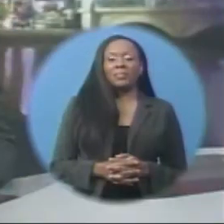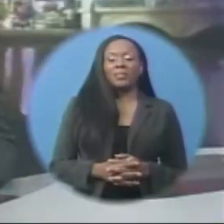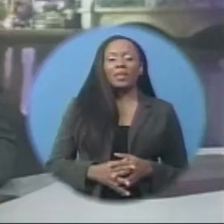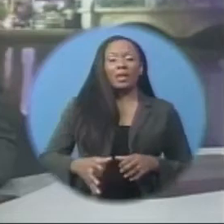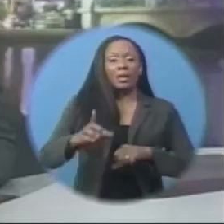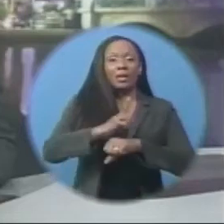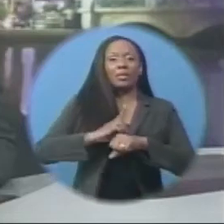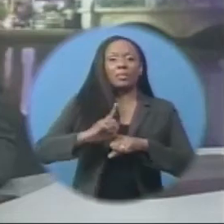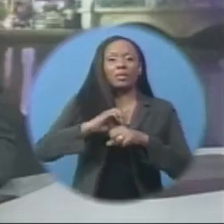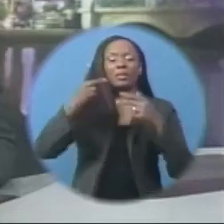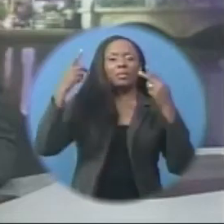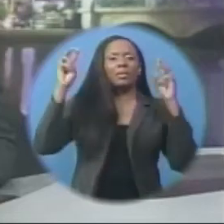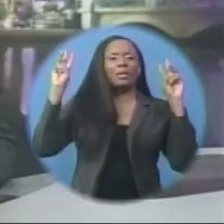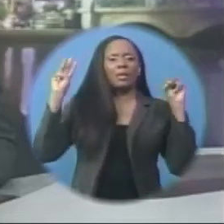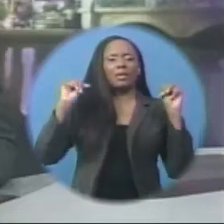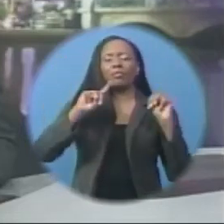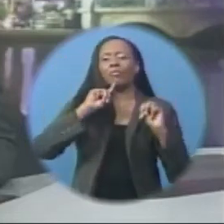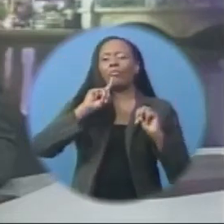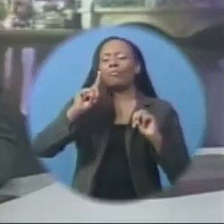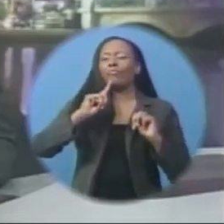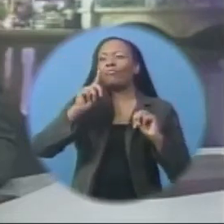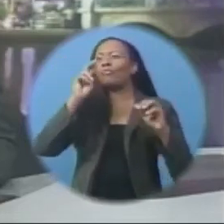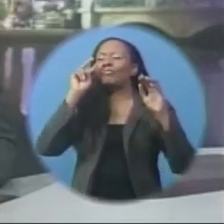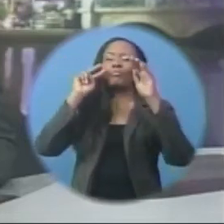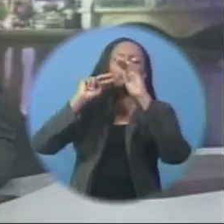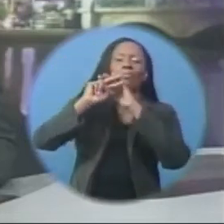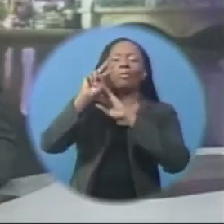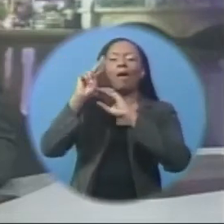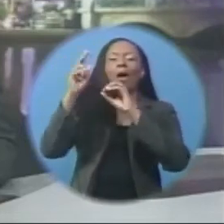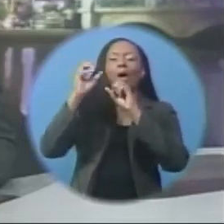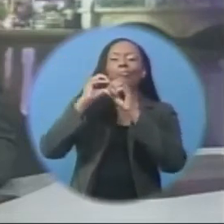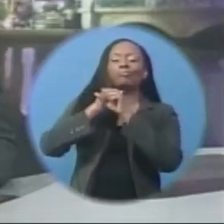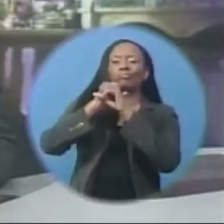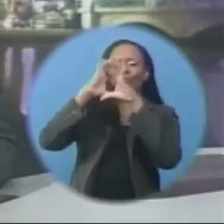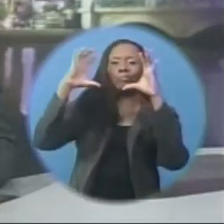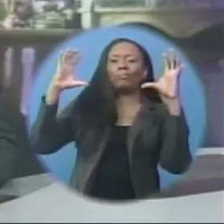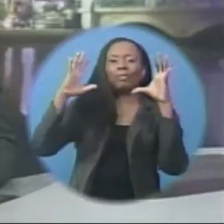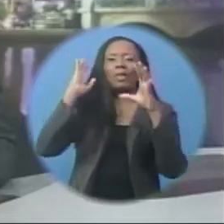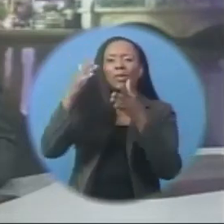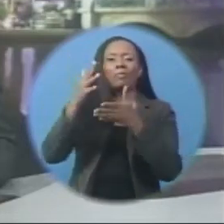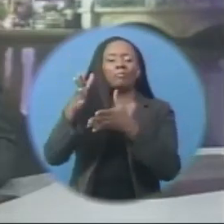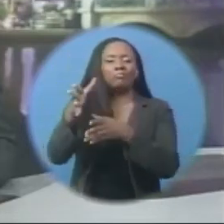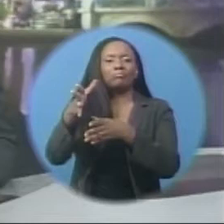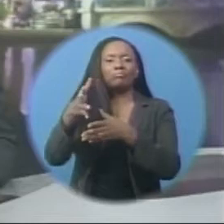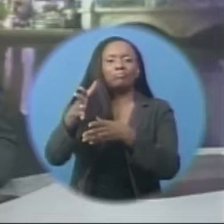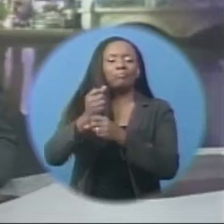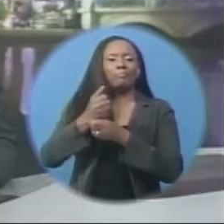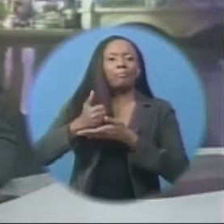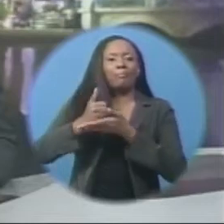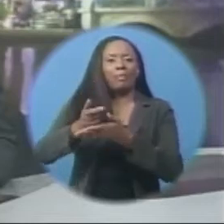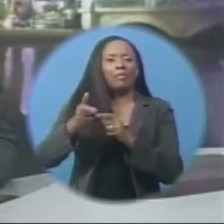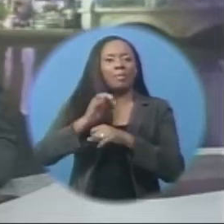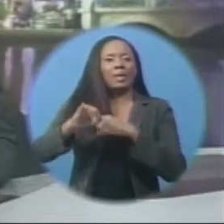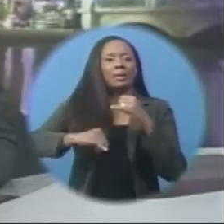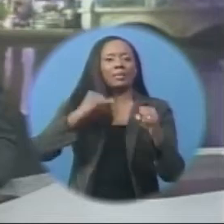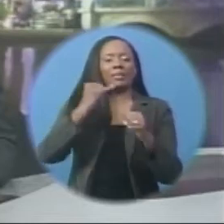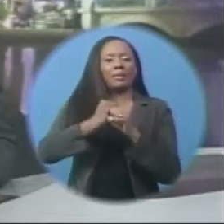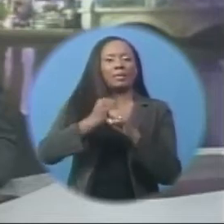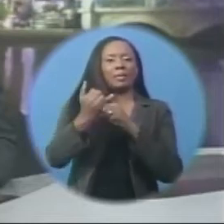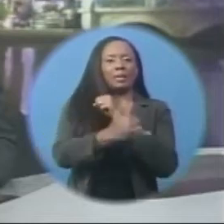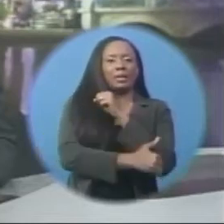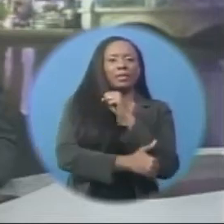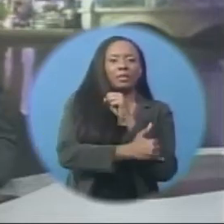Dominica's Prime Minister Roosevelt Skerritt is optimistic The country will receive help from the international community to rebuild after Hurricane Maria